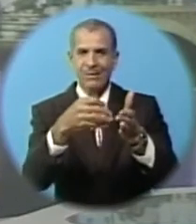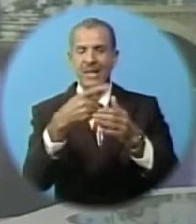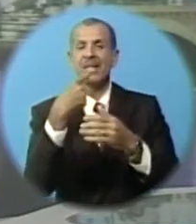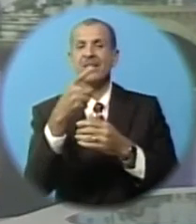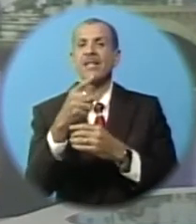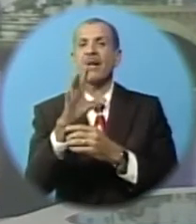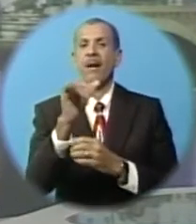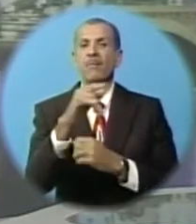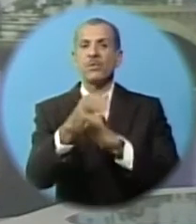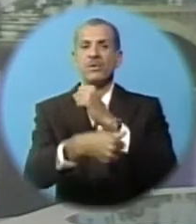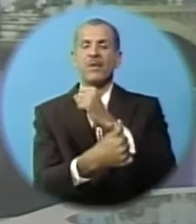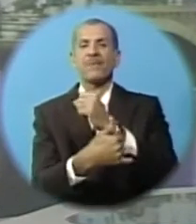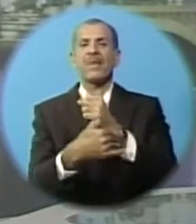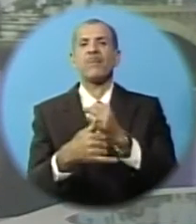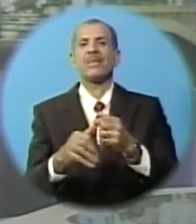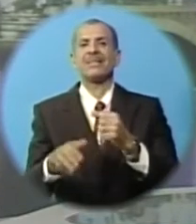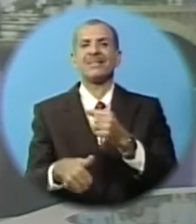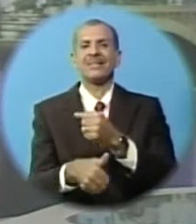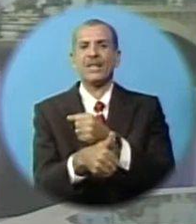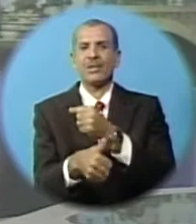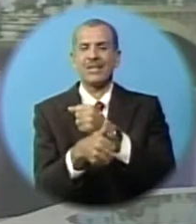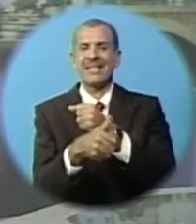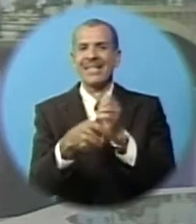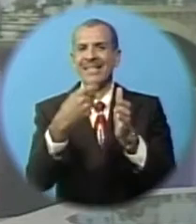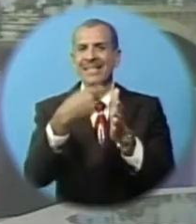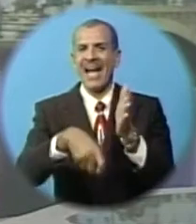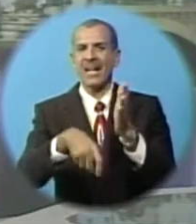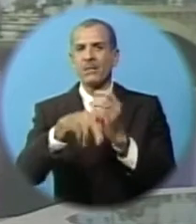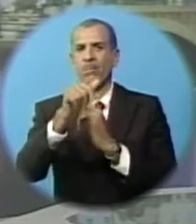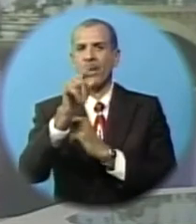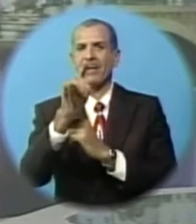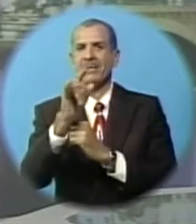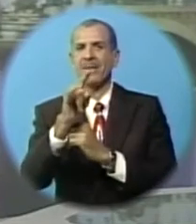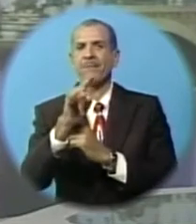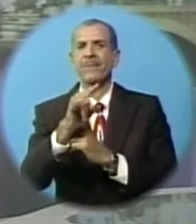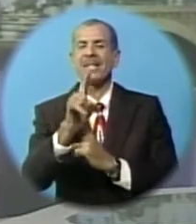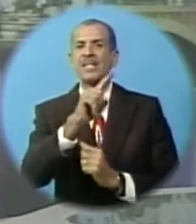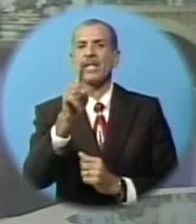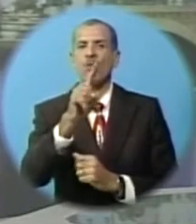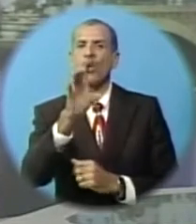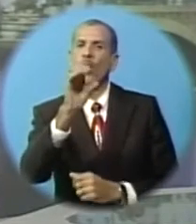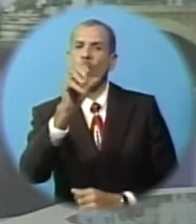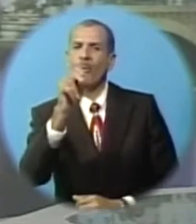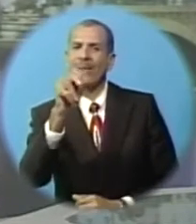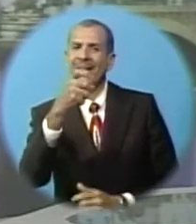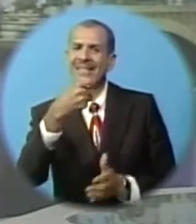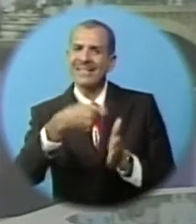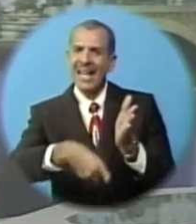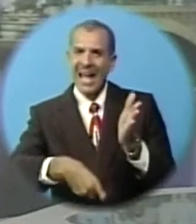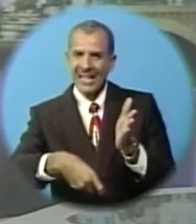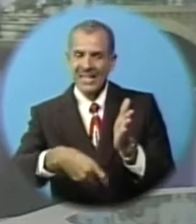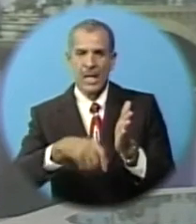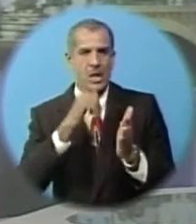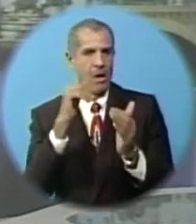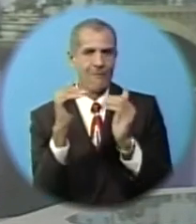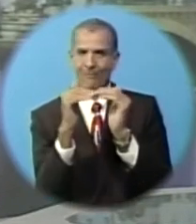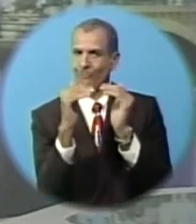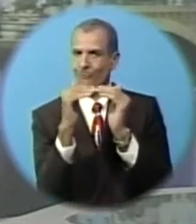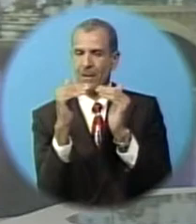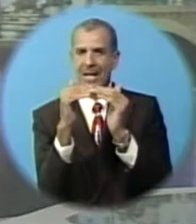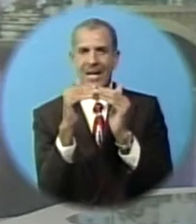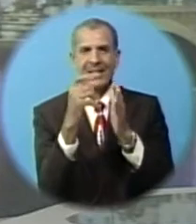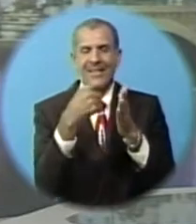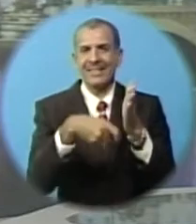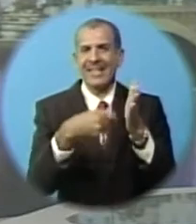countries employ the most damaging tax policies, such as zero corporate tax rates, the provision of unfair and unproductive